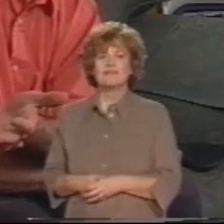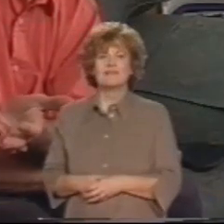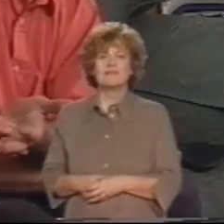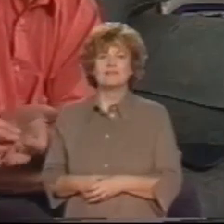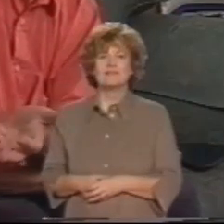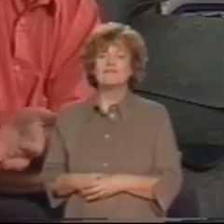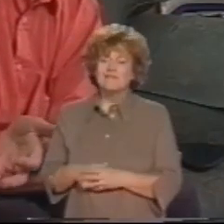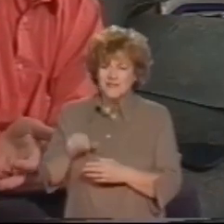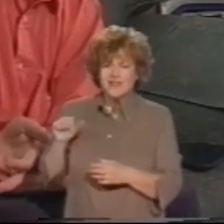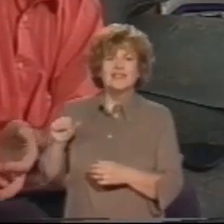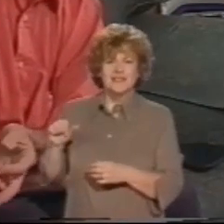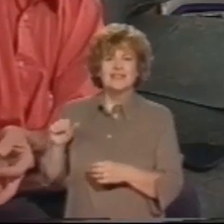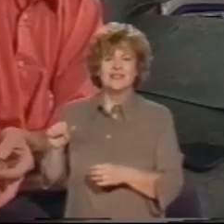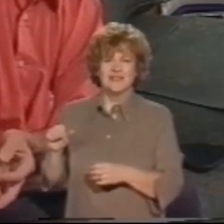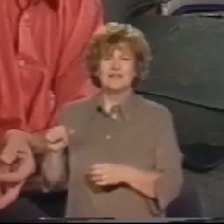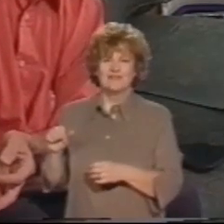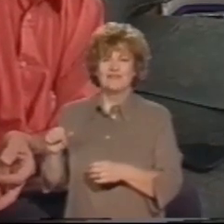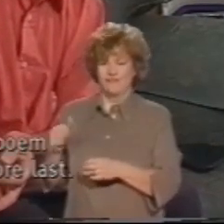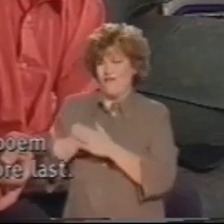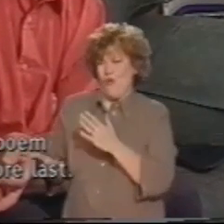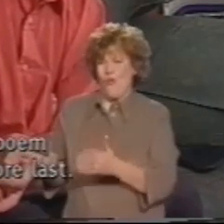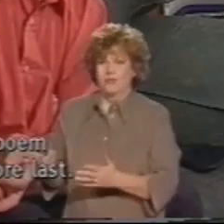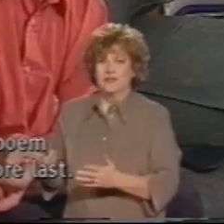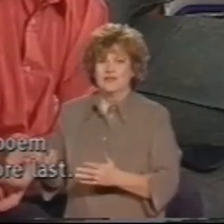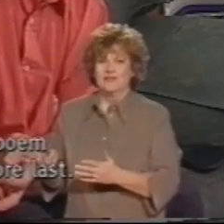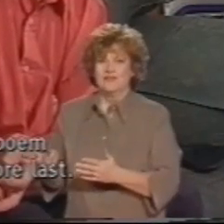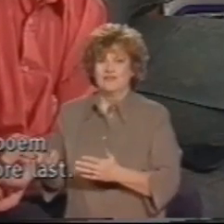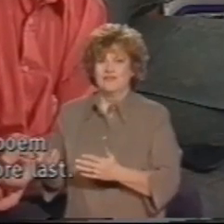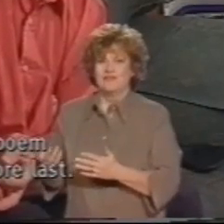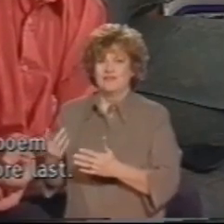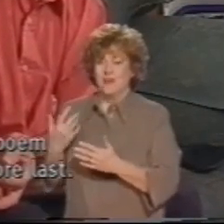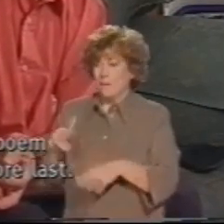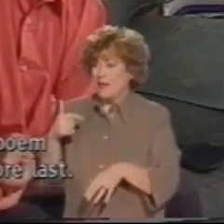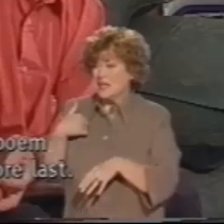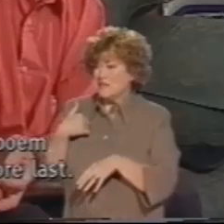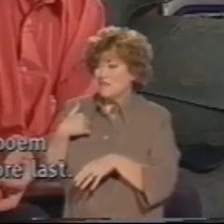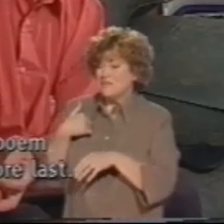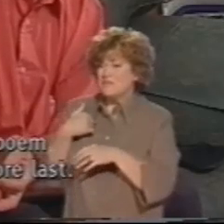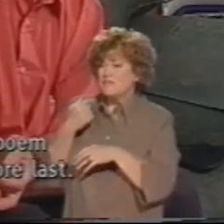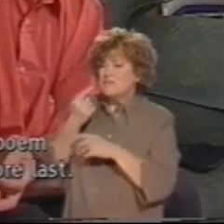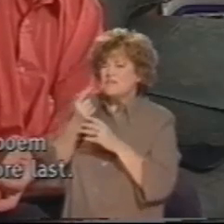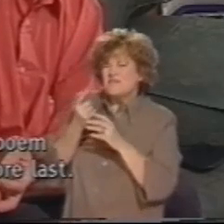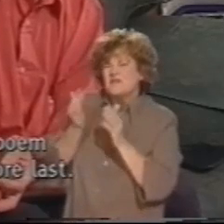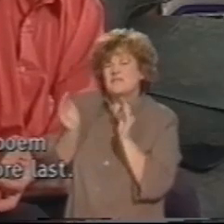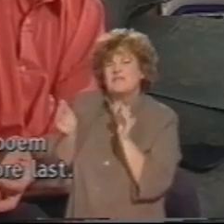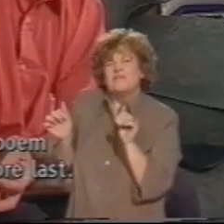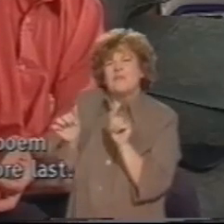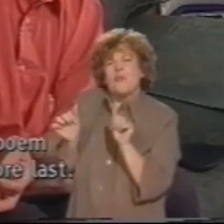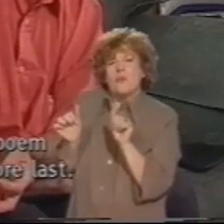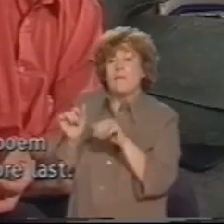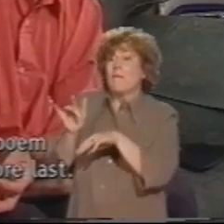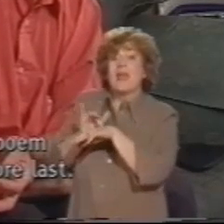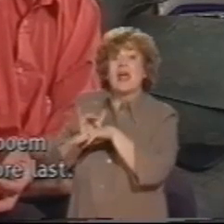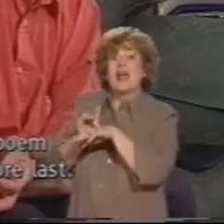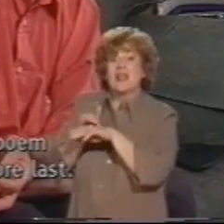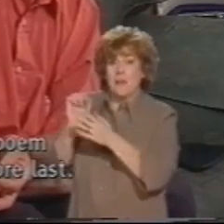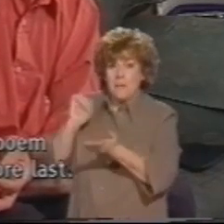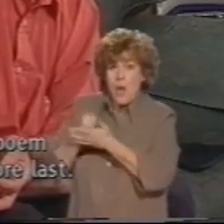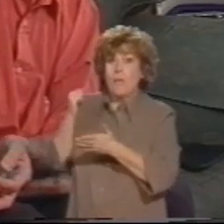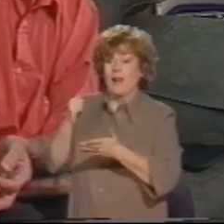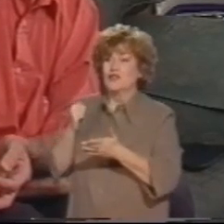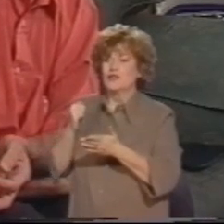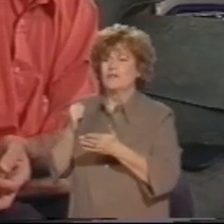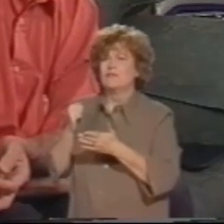Yes, of course. I've only had one little poem published, the Christmas before